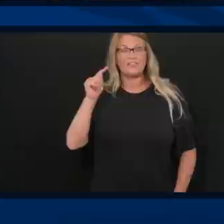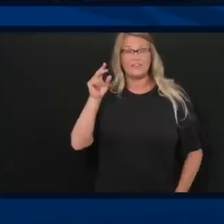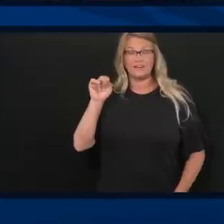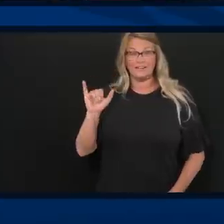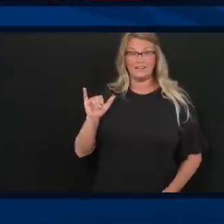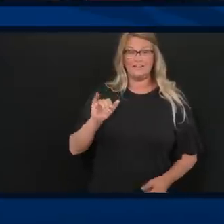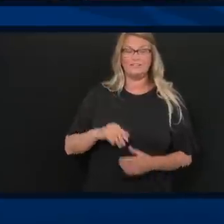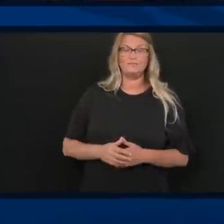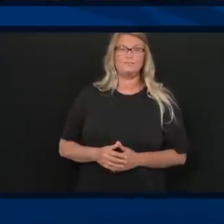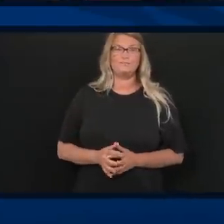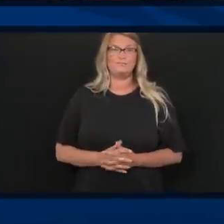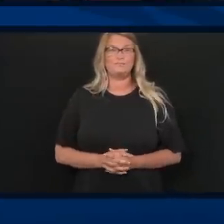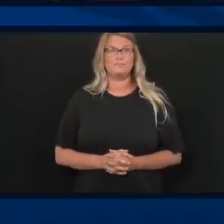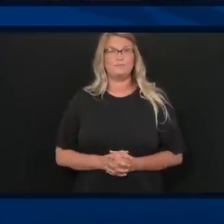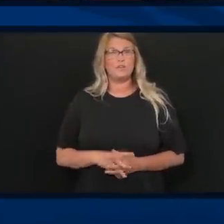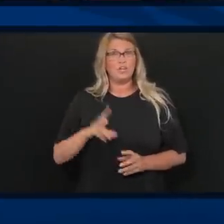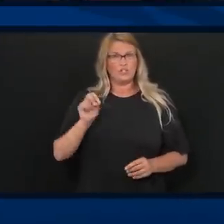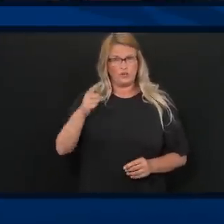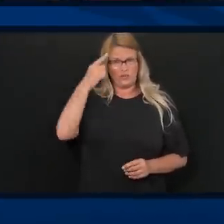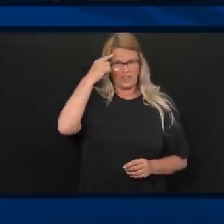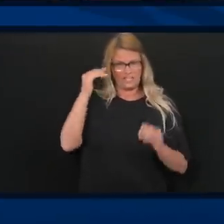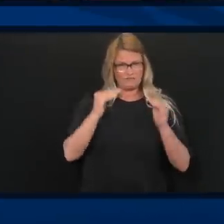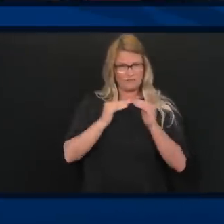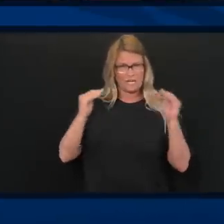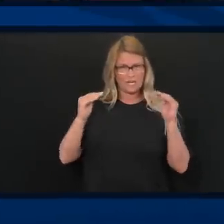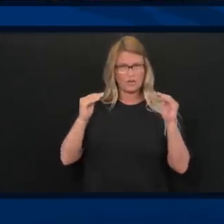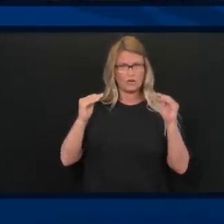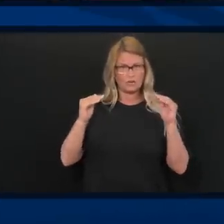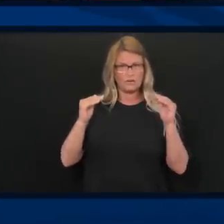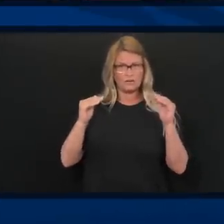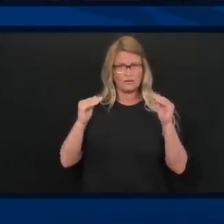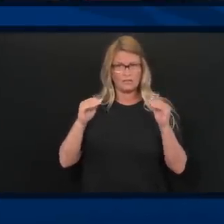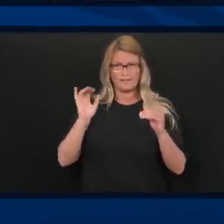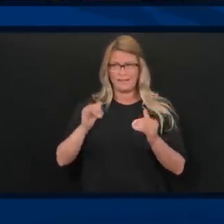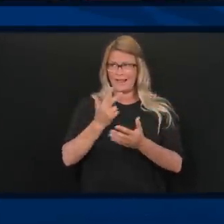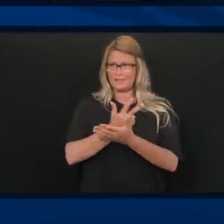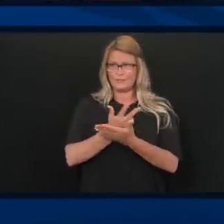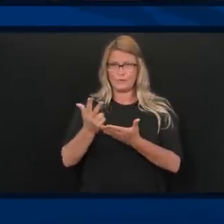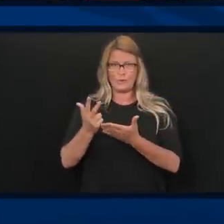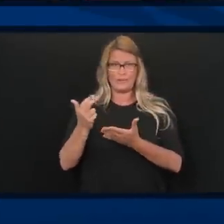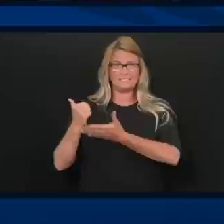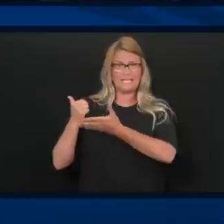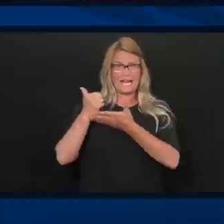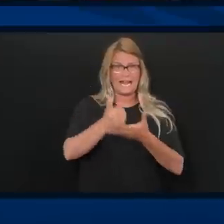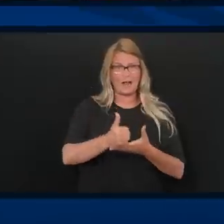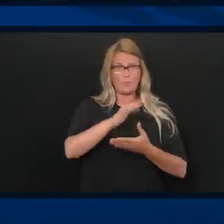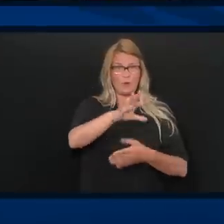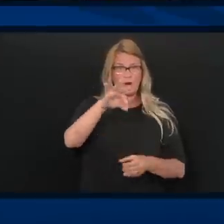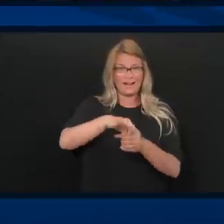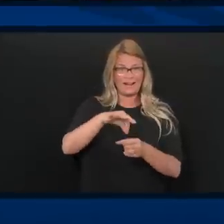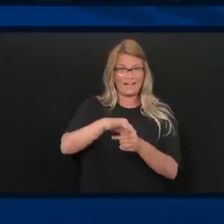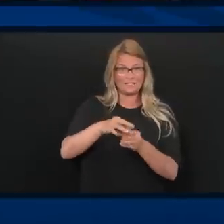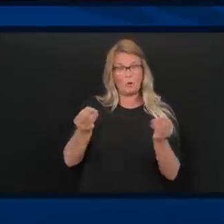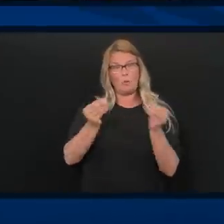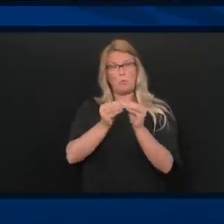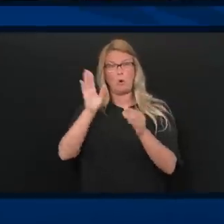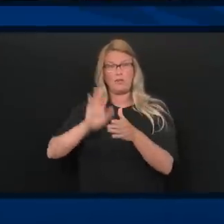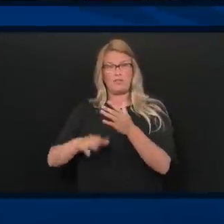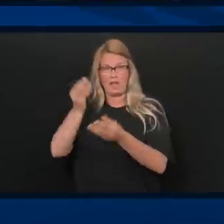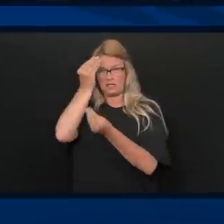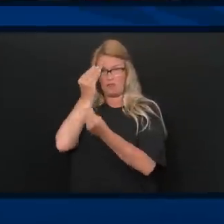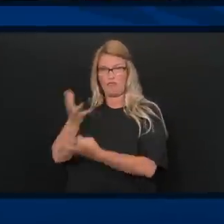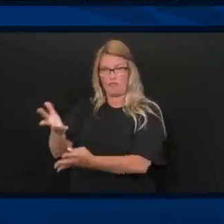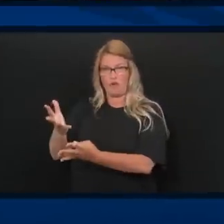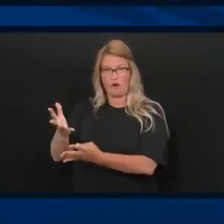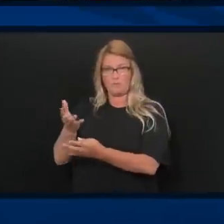Governor, do you think it's fair to say that you've used the last few weeks of these briefings to help your reelection effort more than you use them to inform the